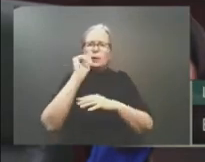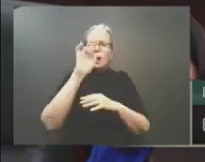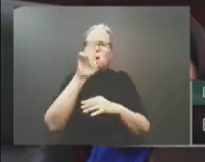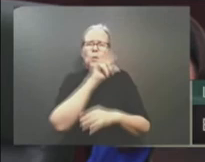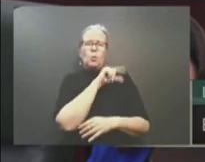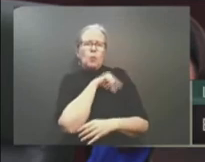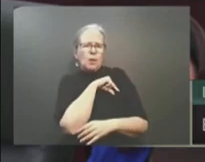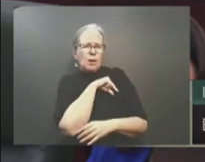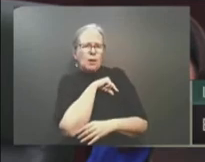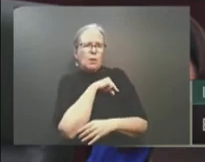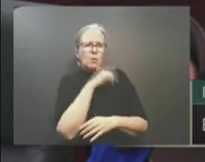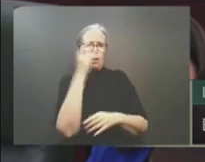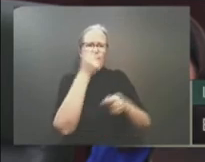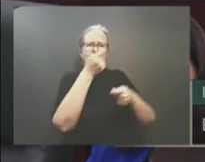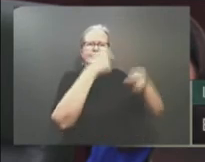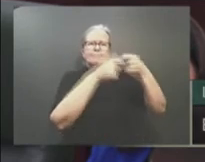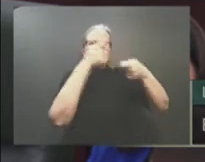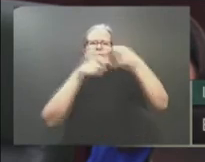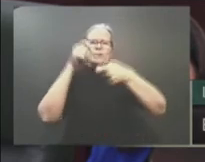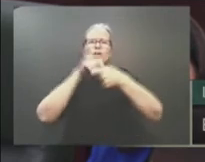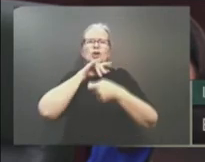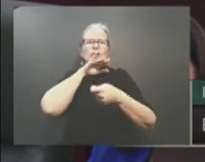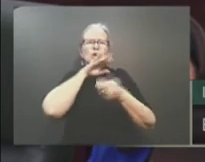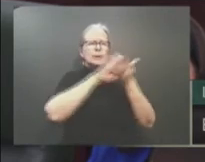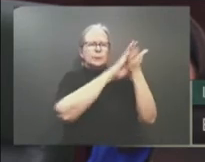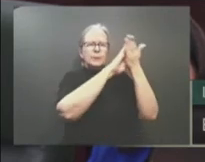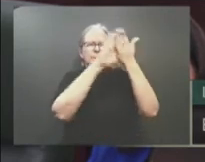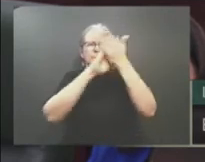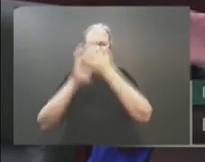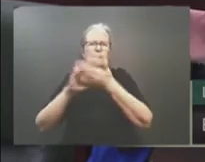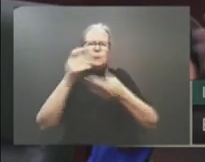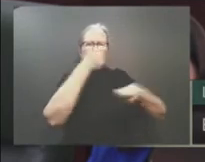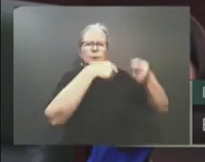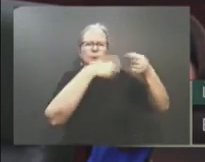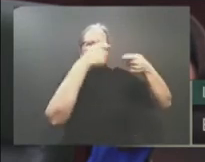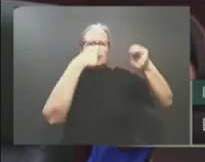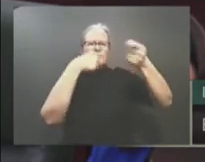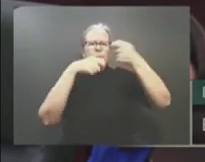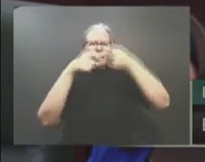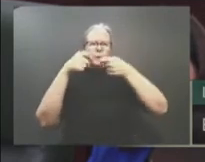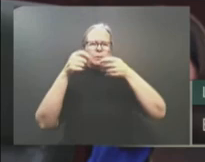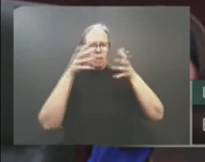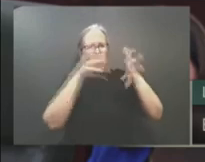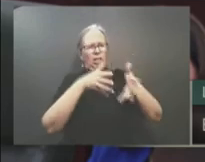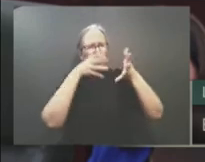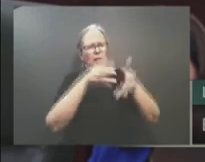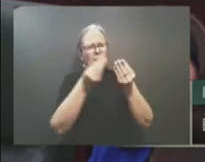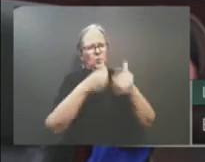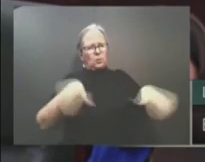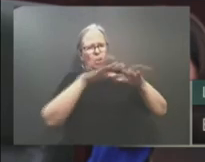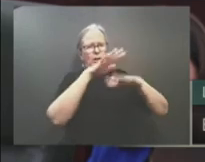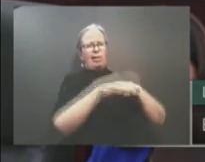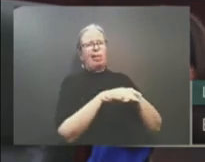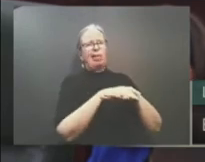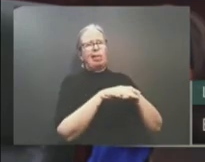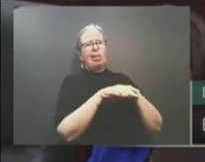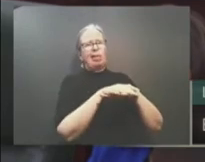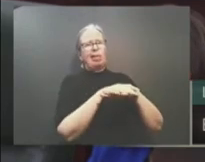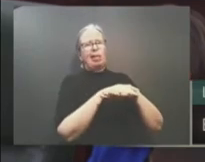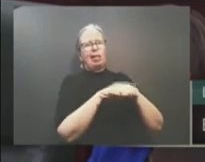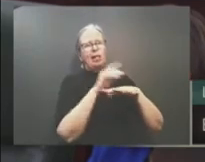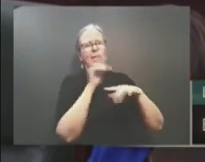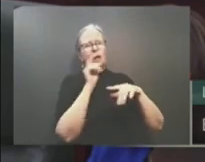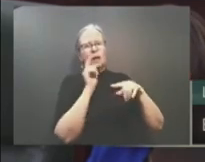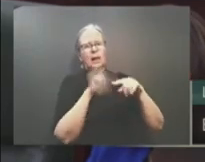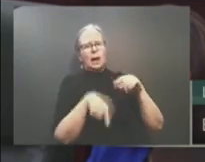of these things if it's left in the ground. If Canada abdicates production, it simply moves to countries that give no